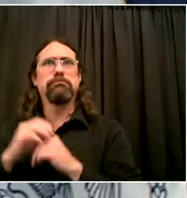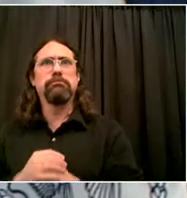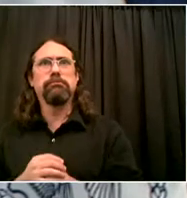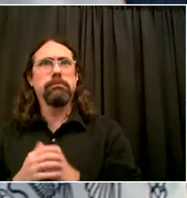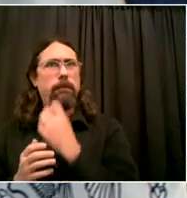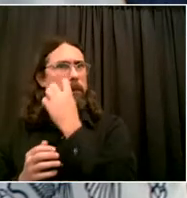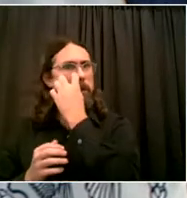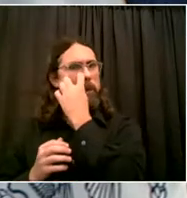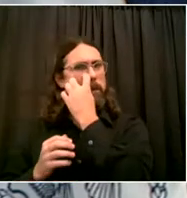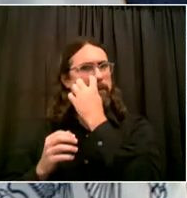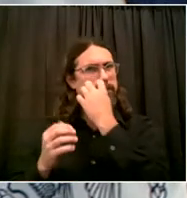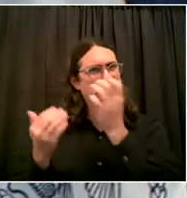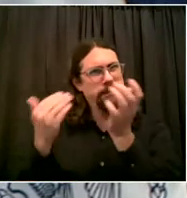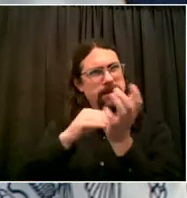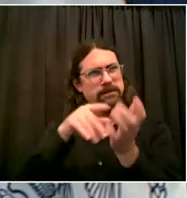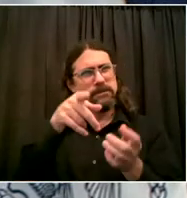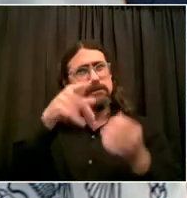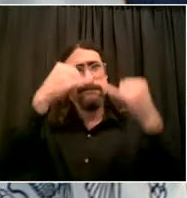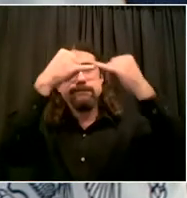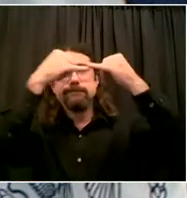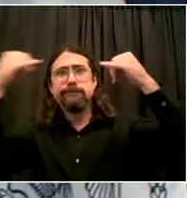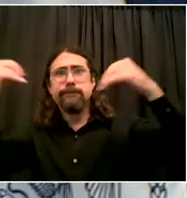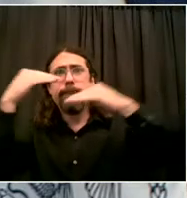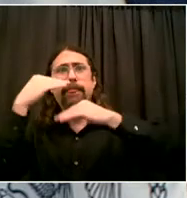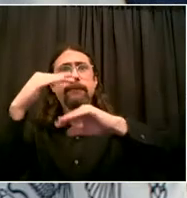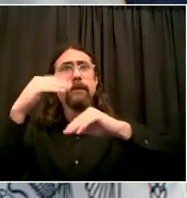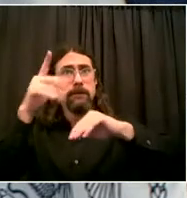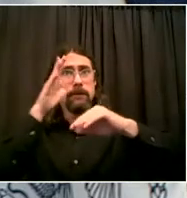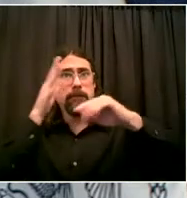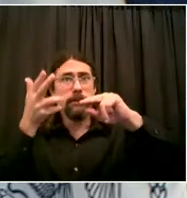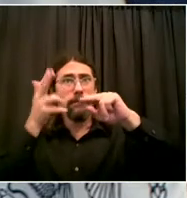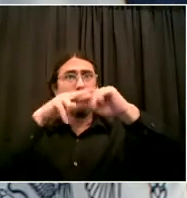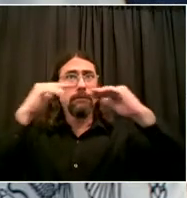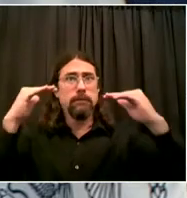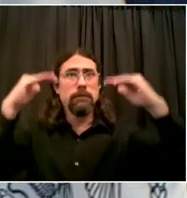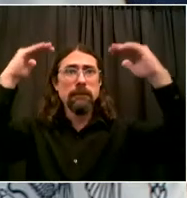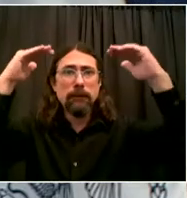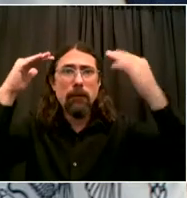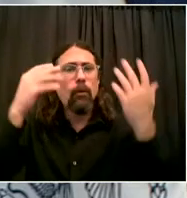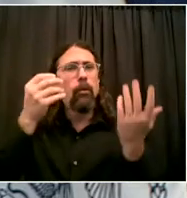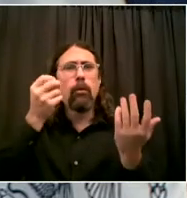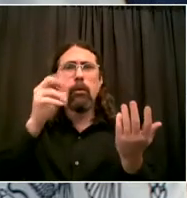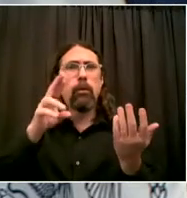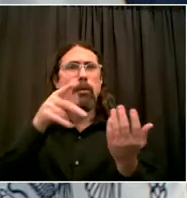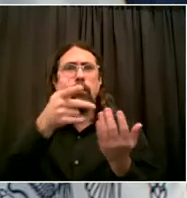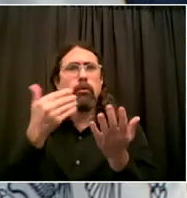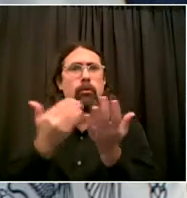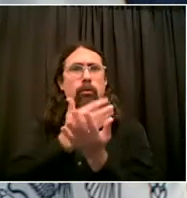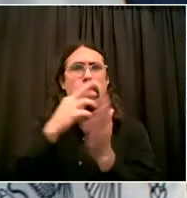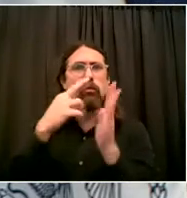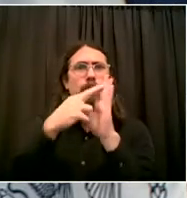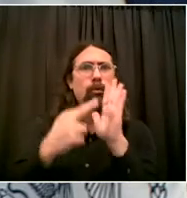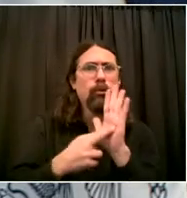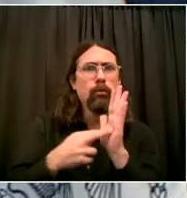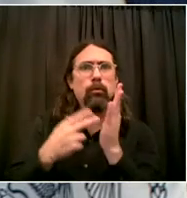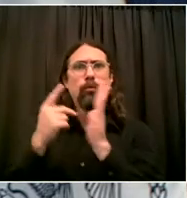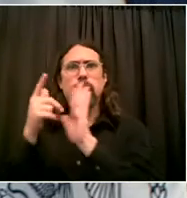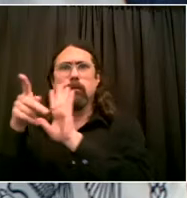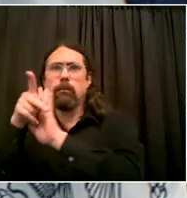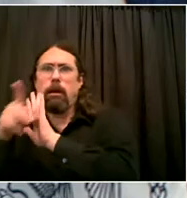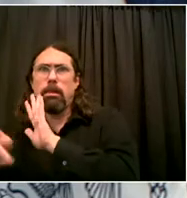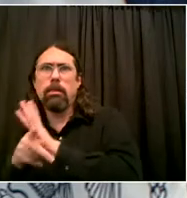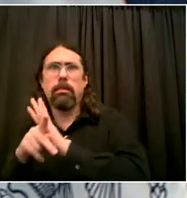in Europe? Thank you. Very, very important question. So let me start and then I'll turn to Dr. Varma. I want to just go over these